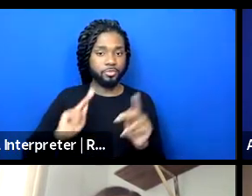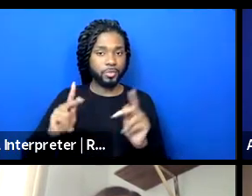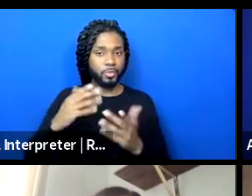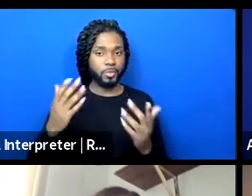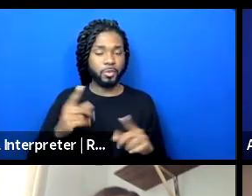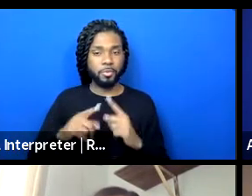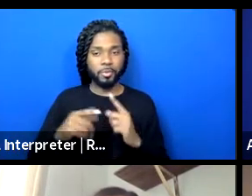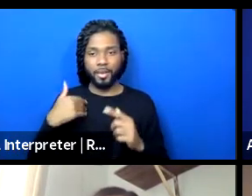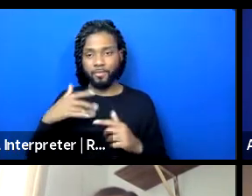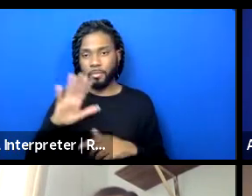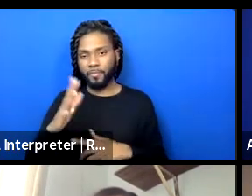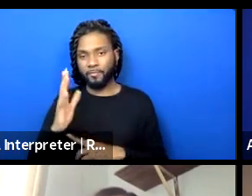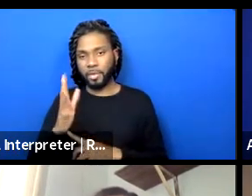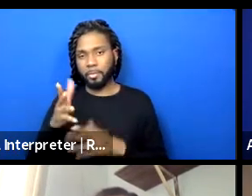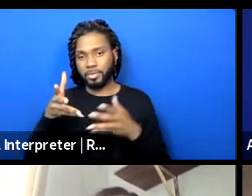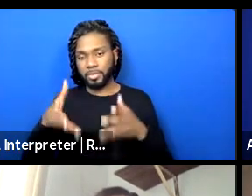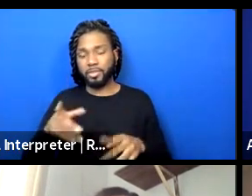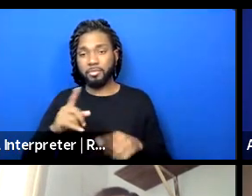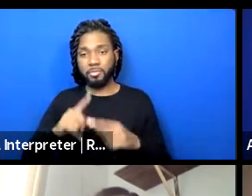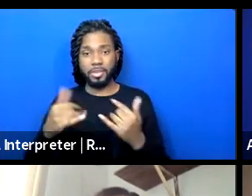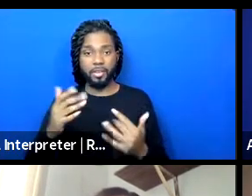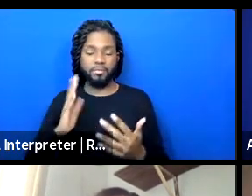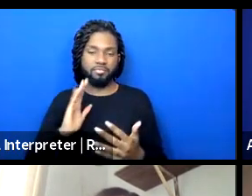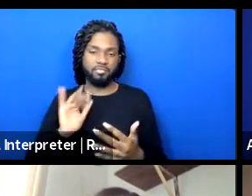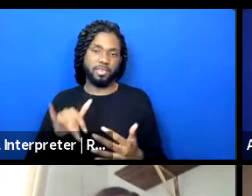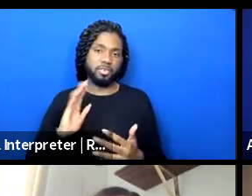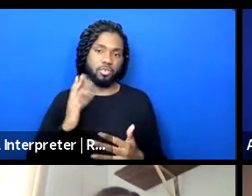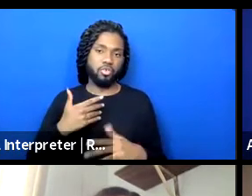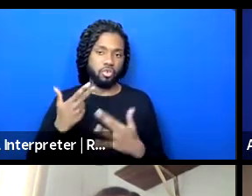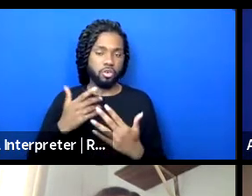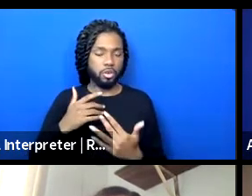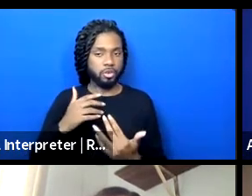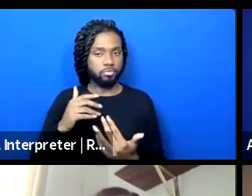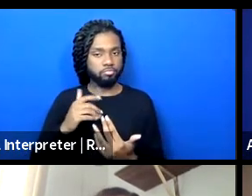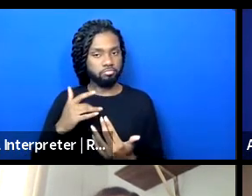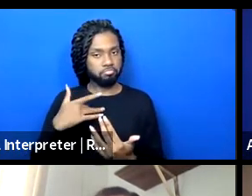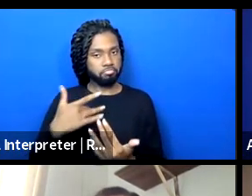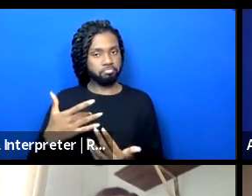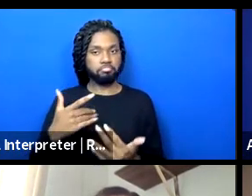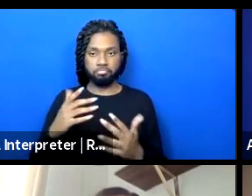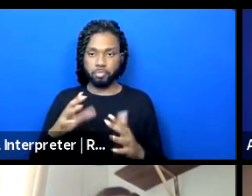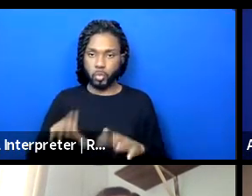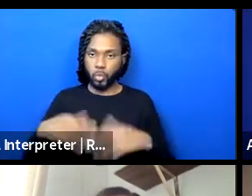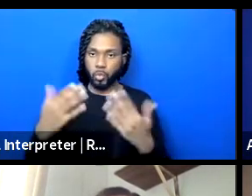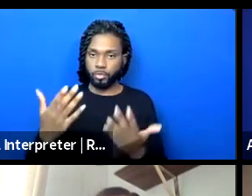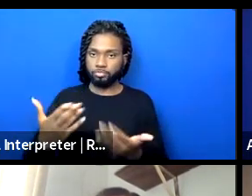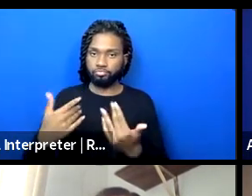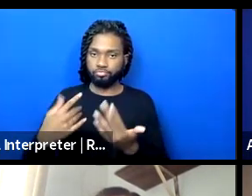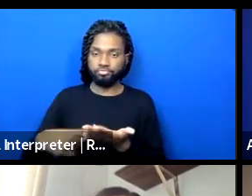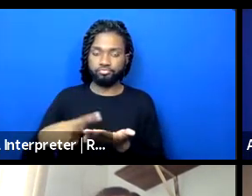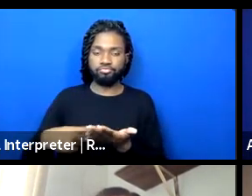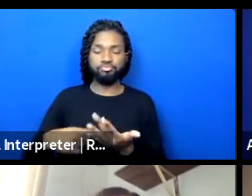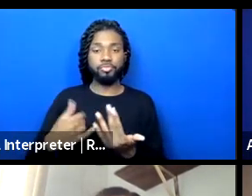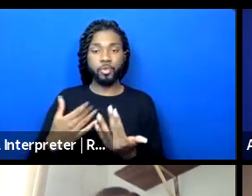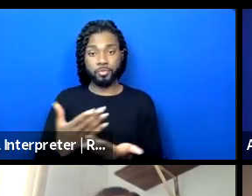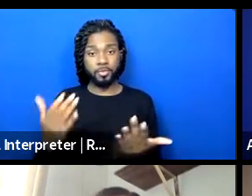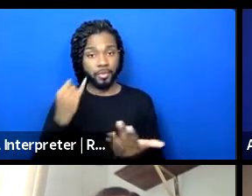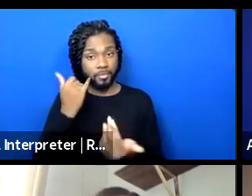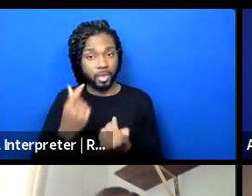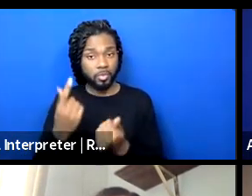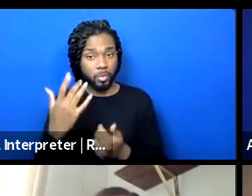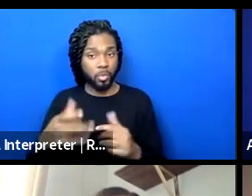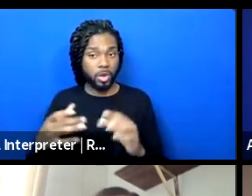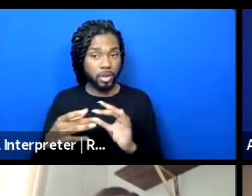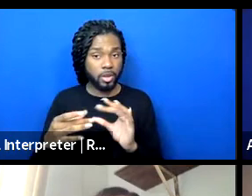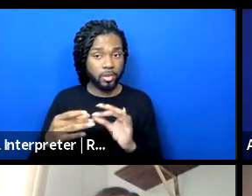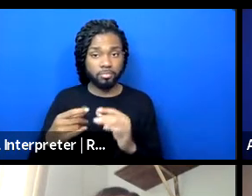we just have about five minutes left, but it's our practice again. It just creates space. So I'm going to open up the room. Um, and if there's something that somebody is